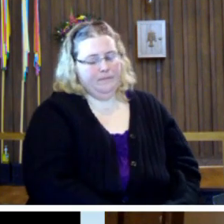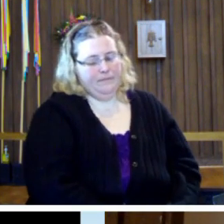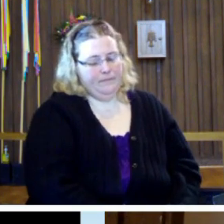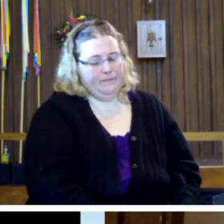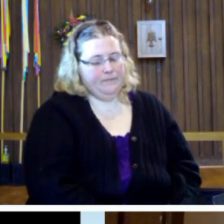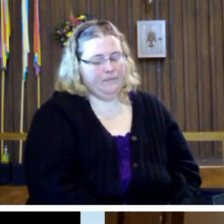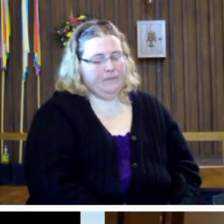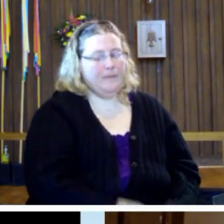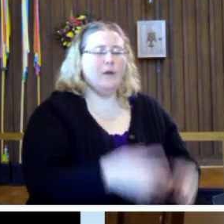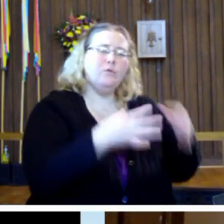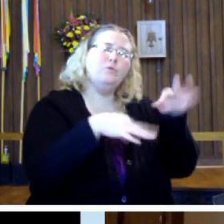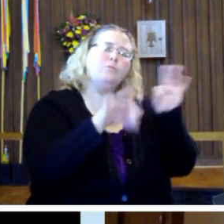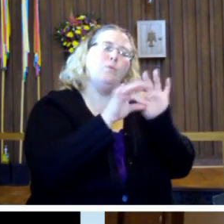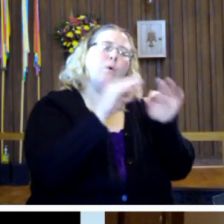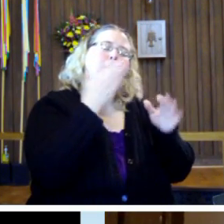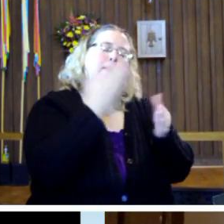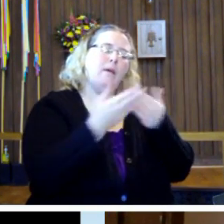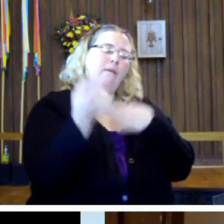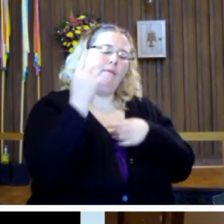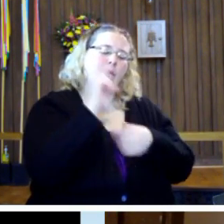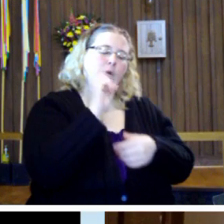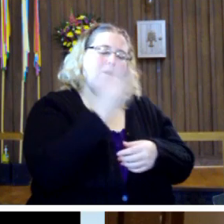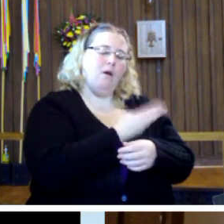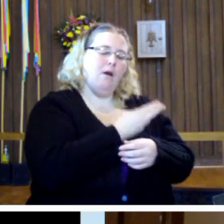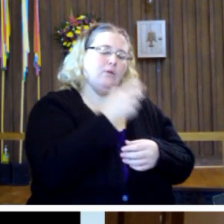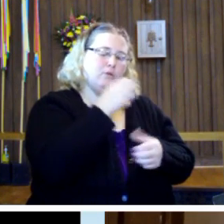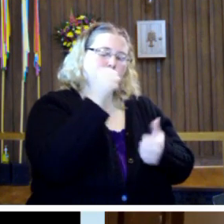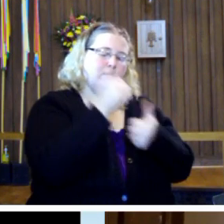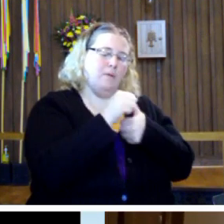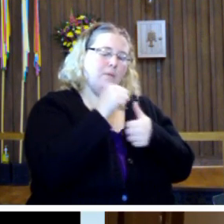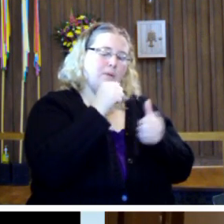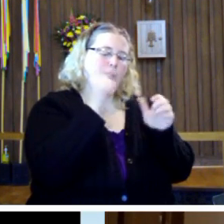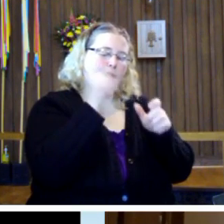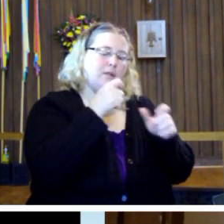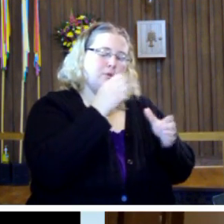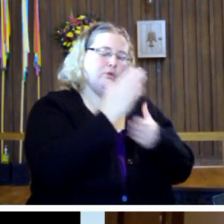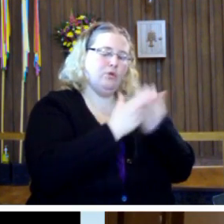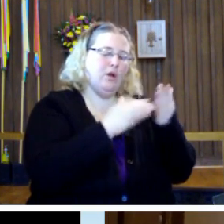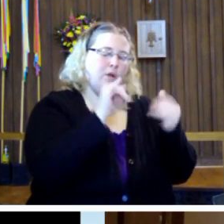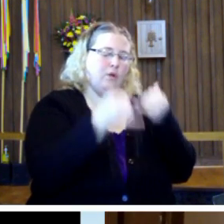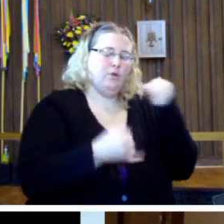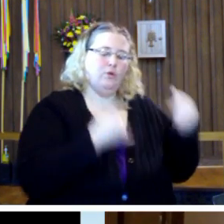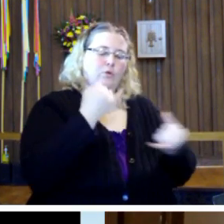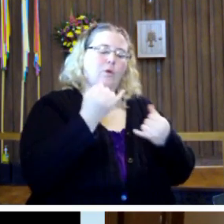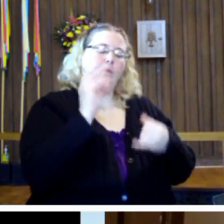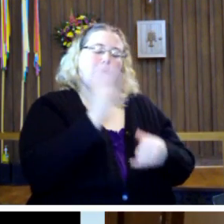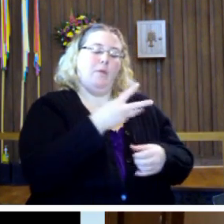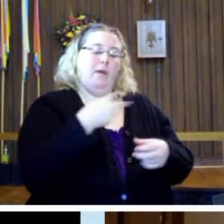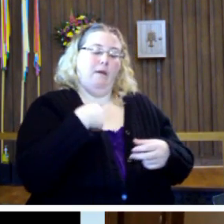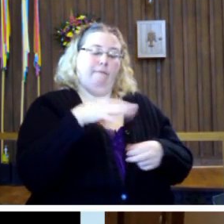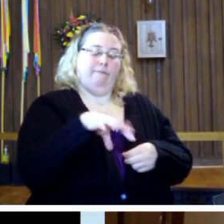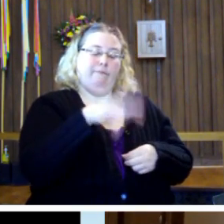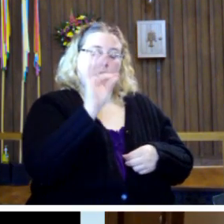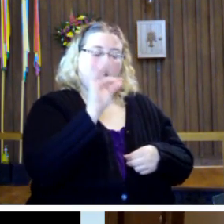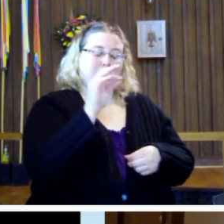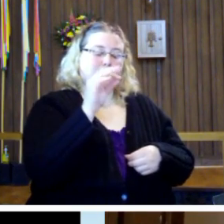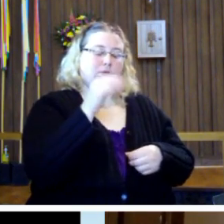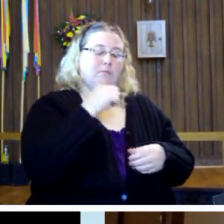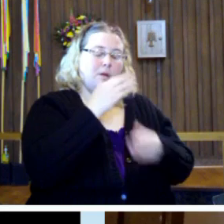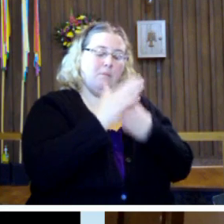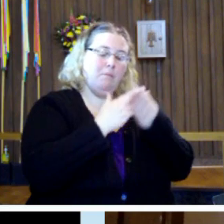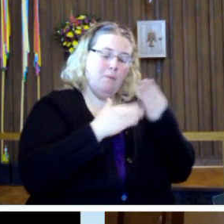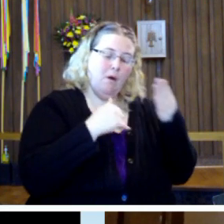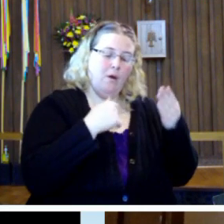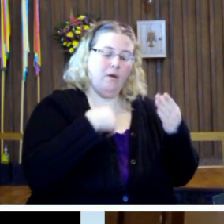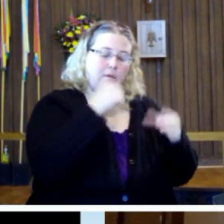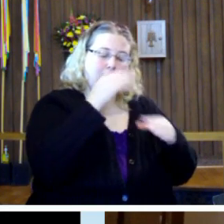So the important thing for us to remember is that we need to share the joy that we have found in being part